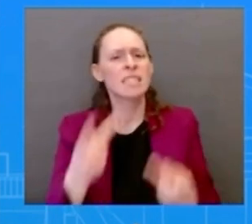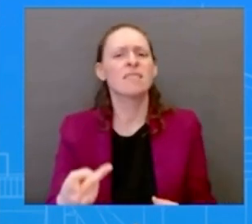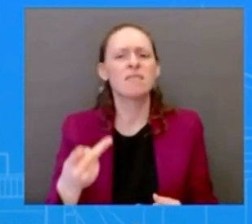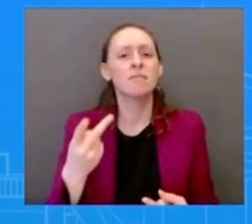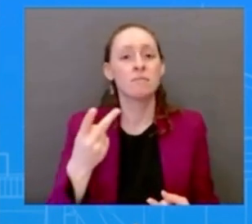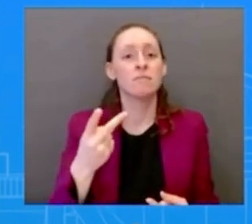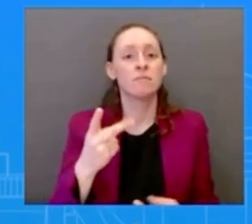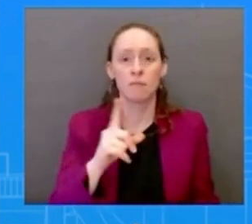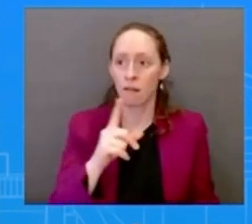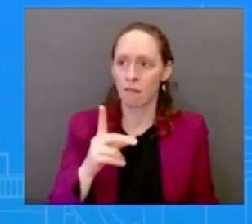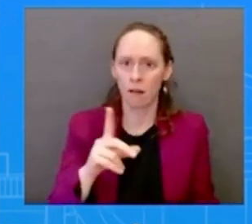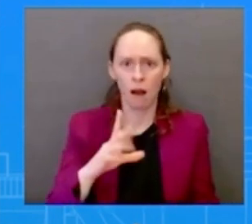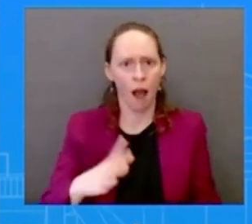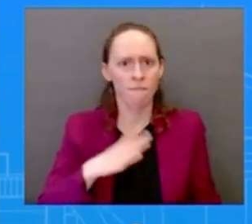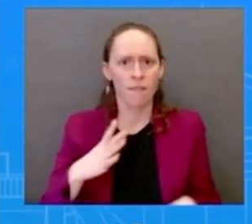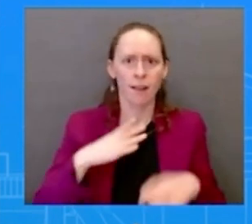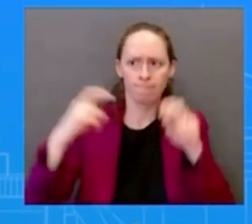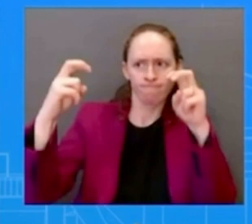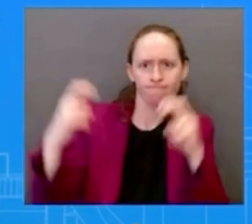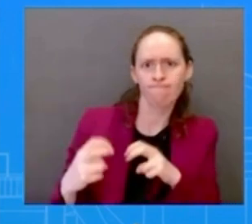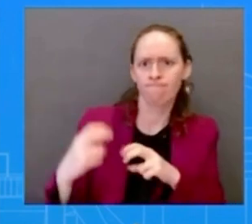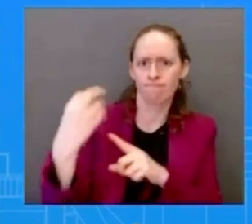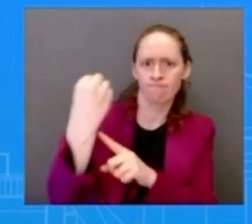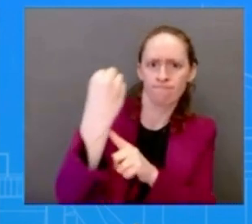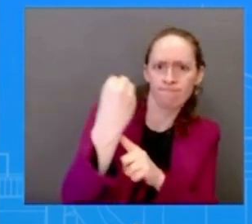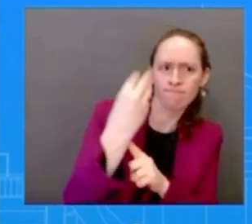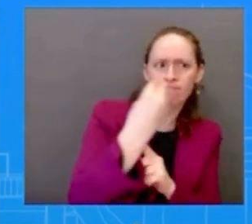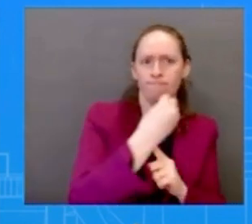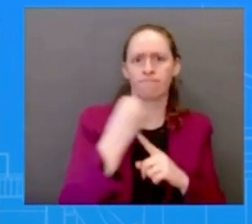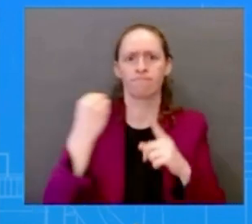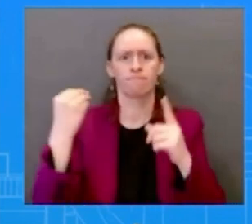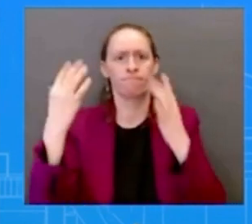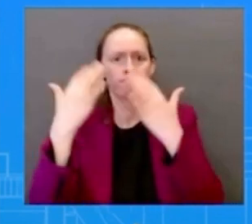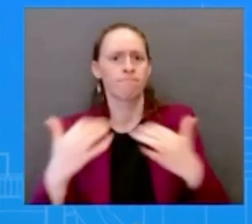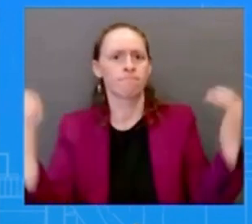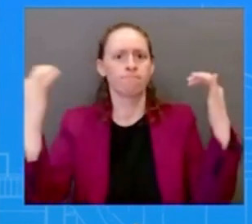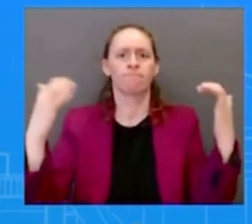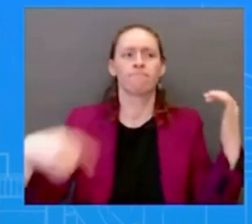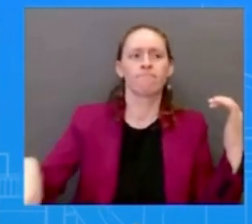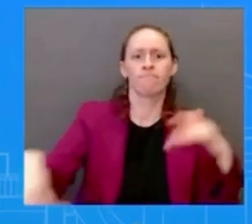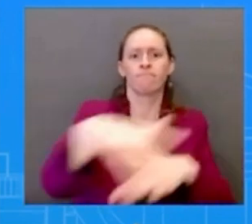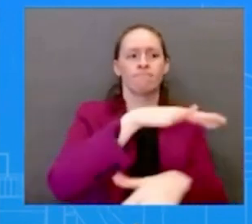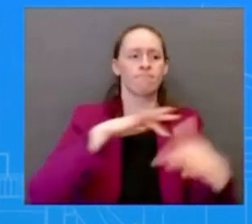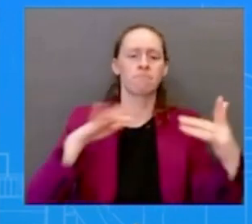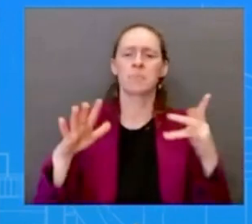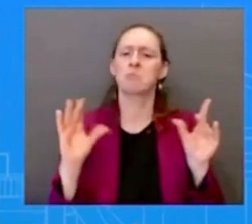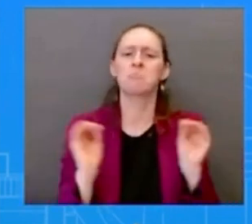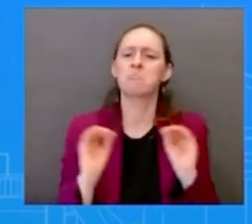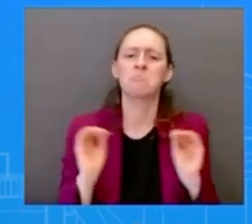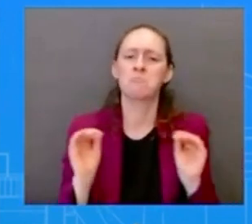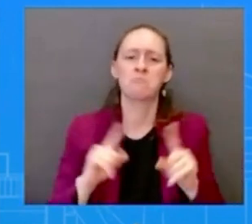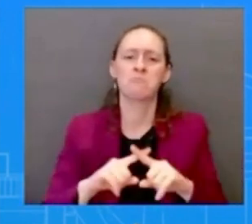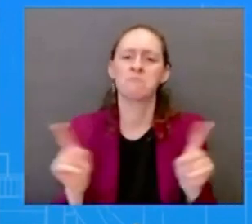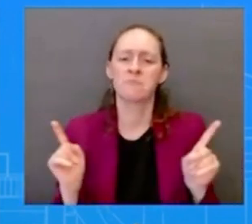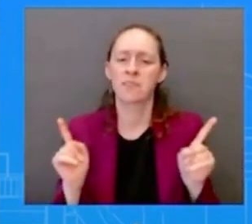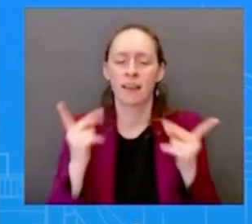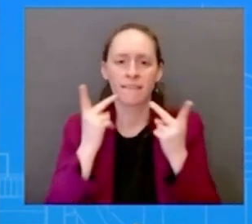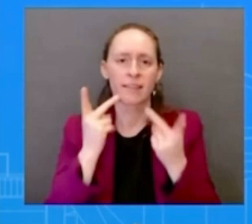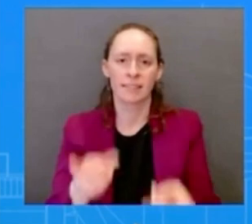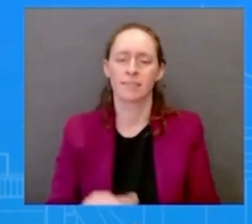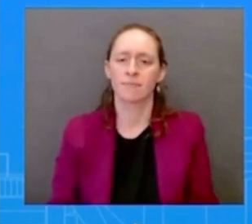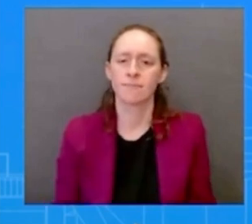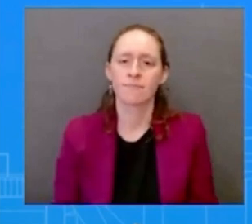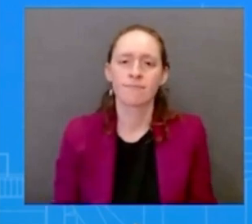typically met with members of congress which is a separate and co-equal branch of government during past transit but i believe that taiwan has not yet